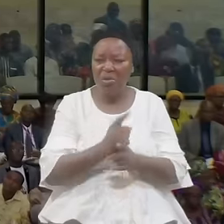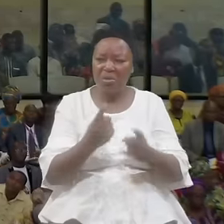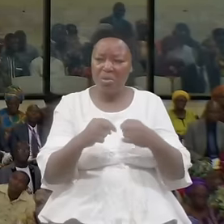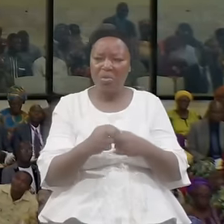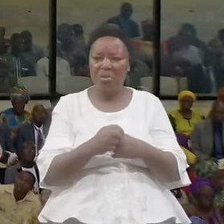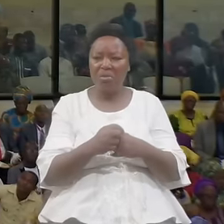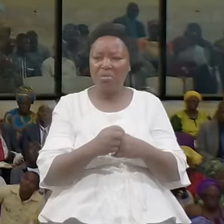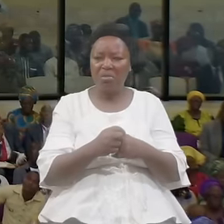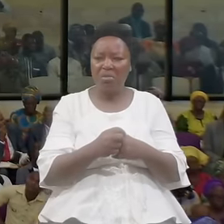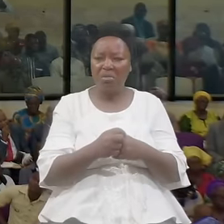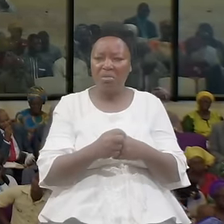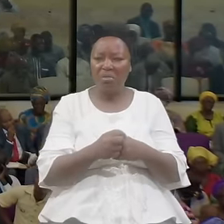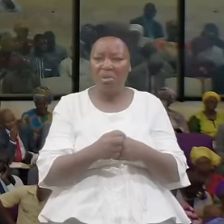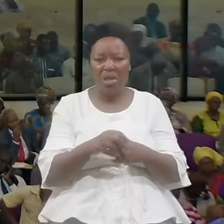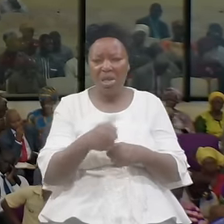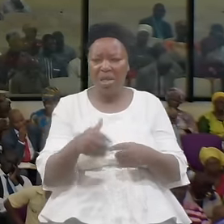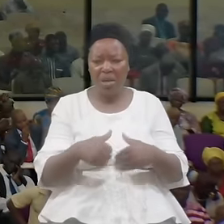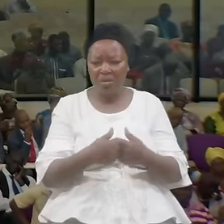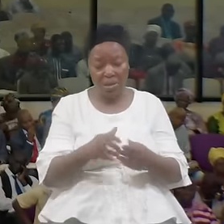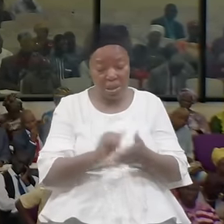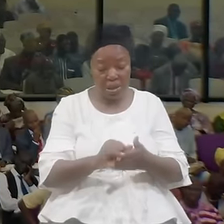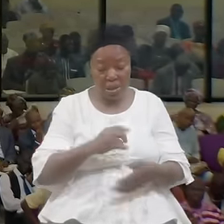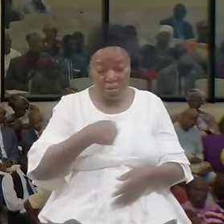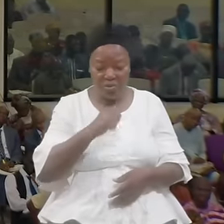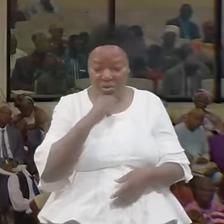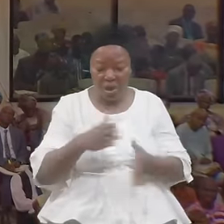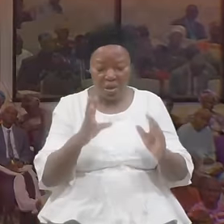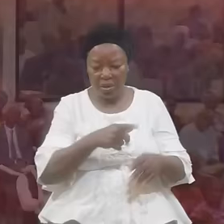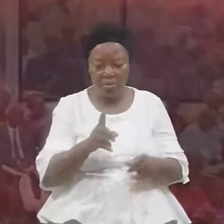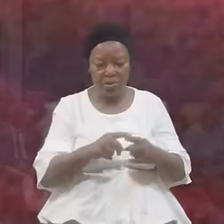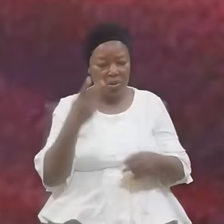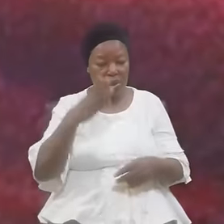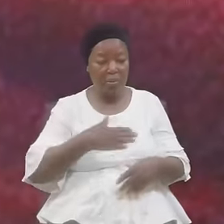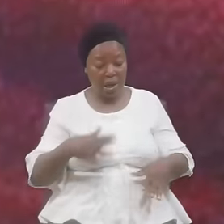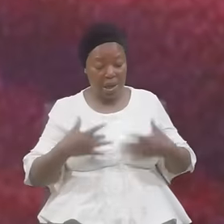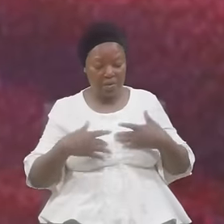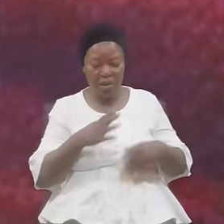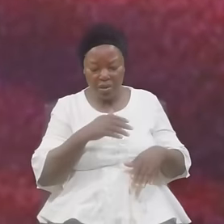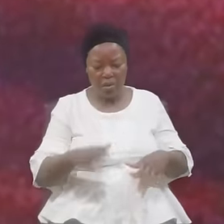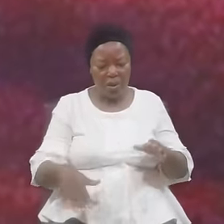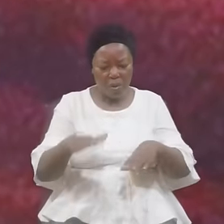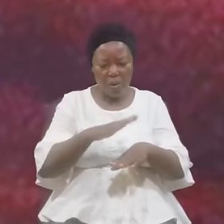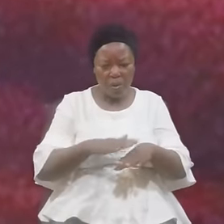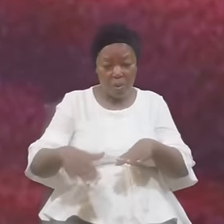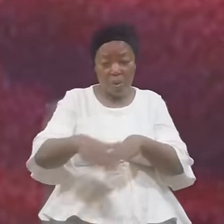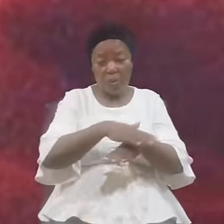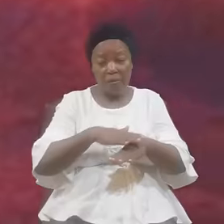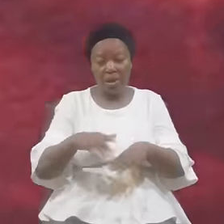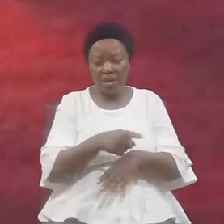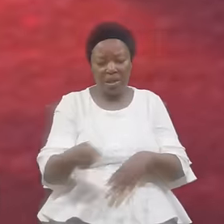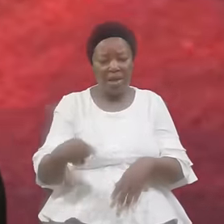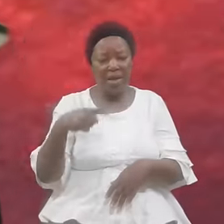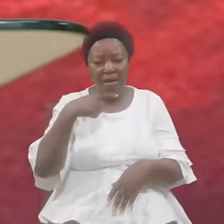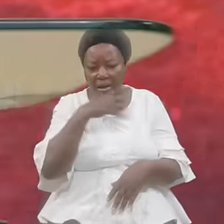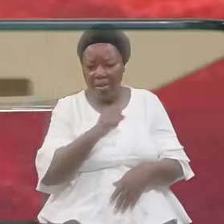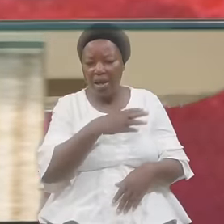I Want To Allow Them To See My Life They Cover Their Lives They Cover Their Disposition They Hide